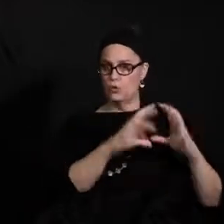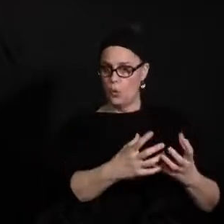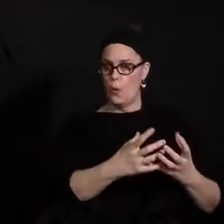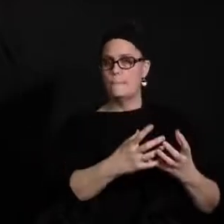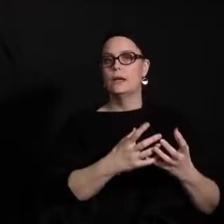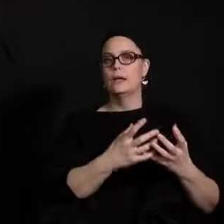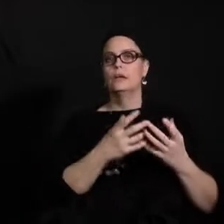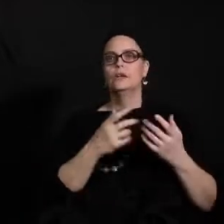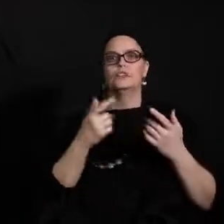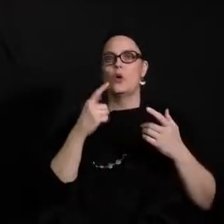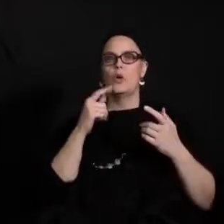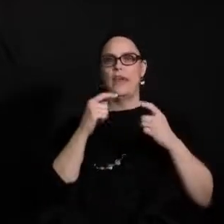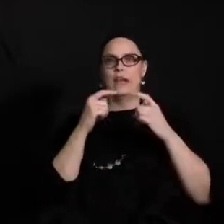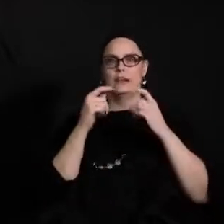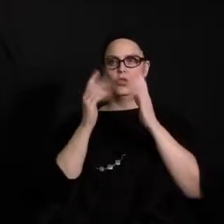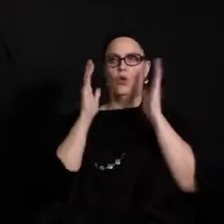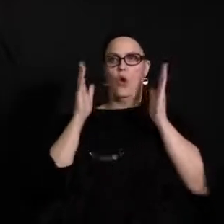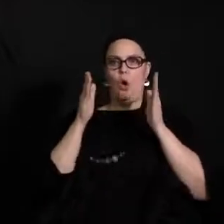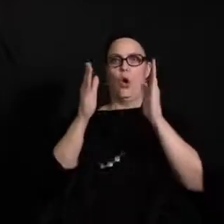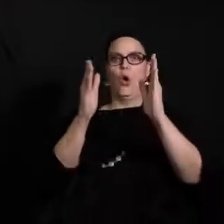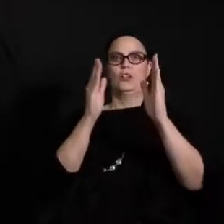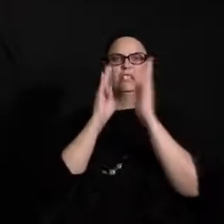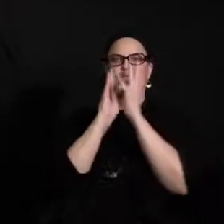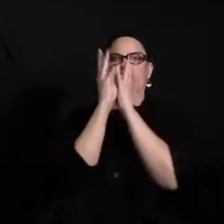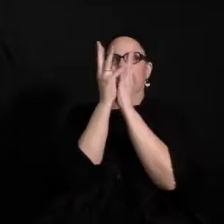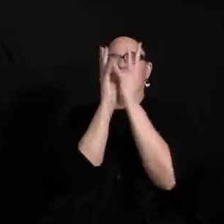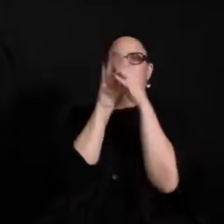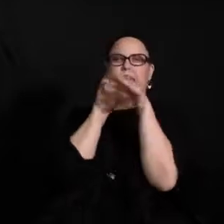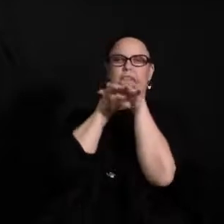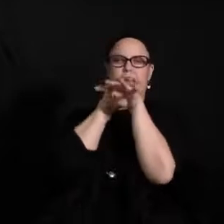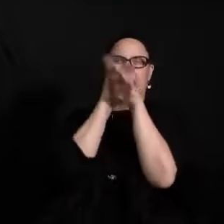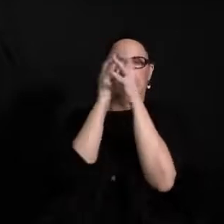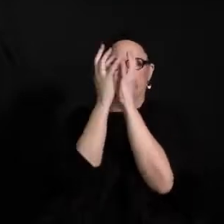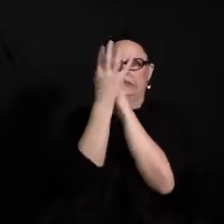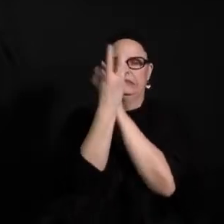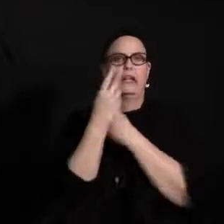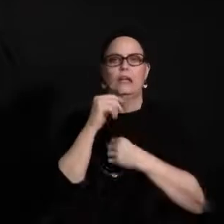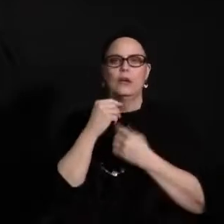the crush on the calls for passing. So that's one scenario we're trying to work through.